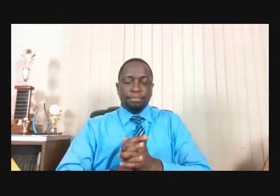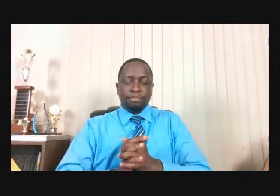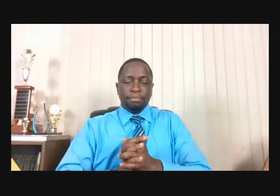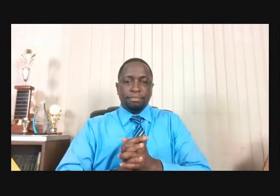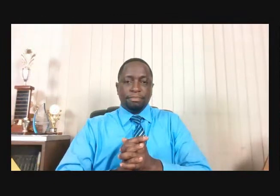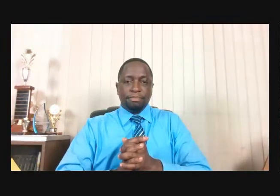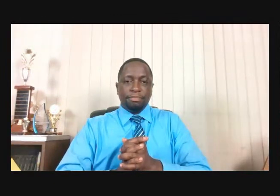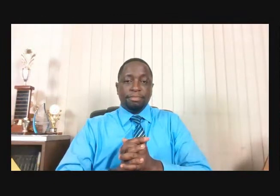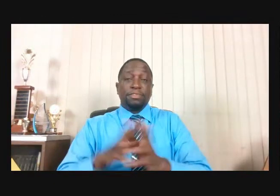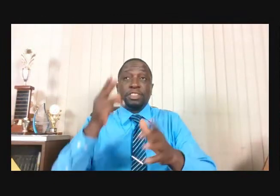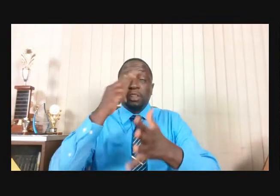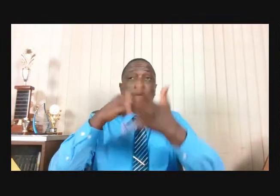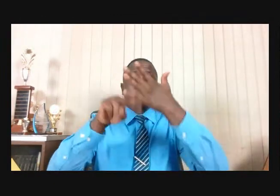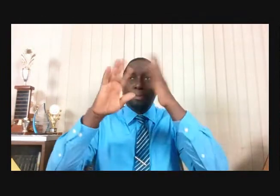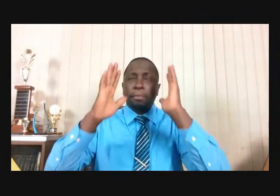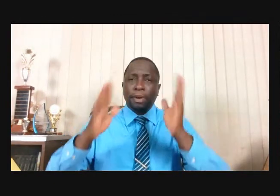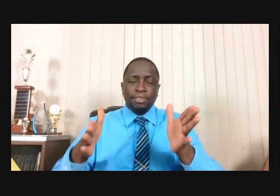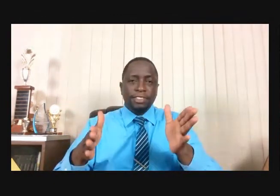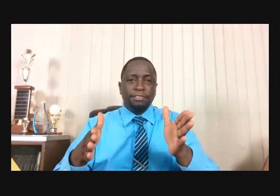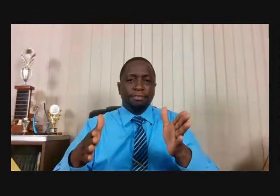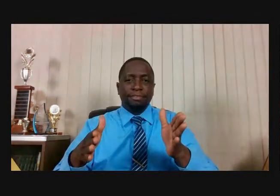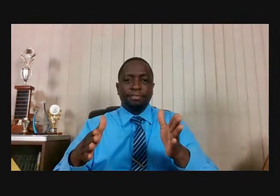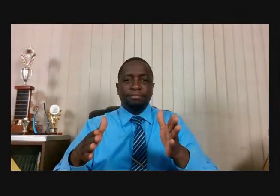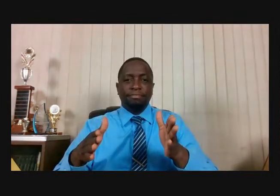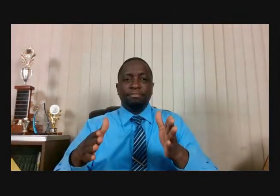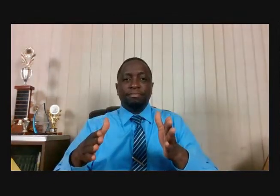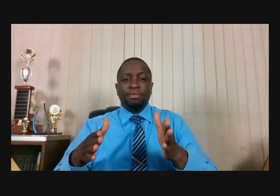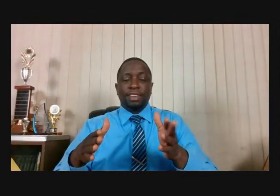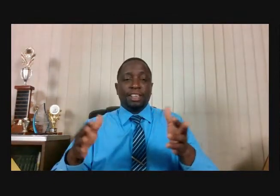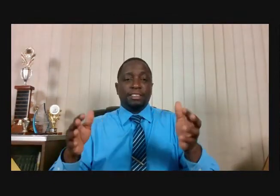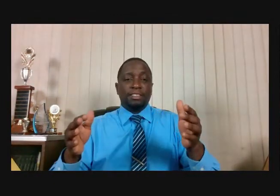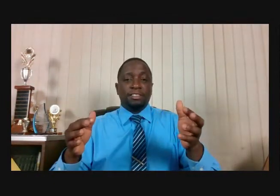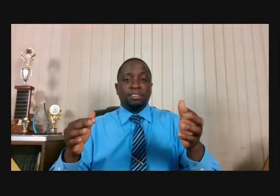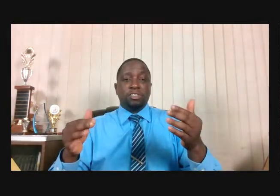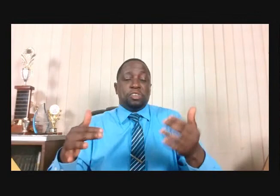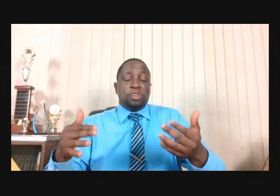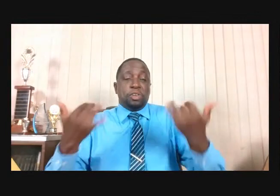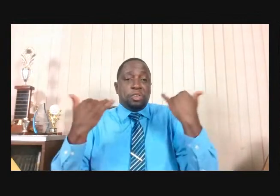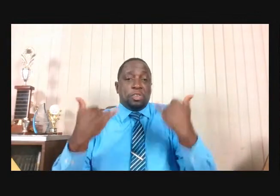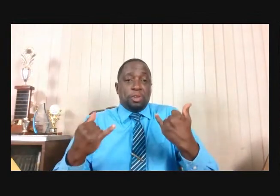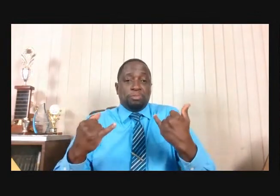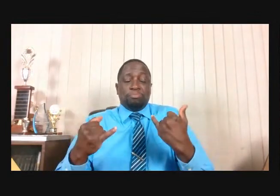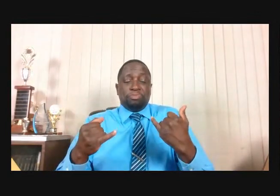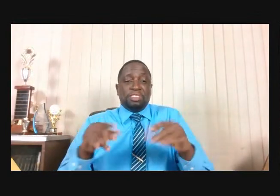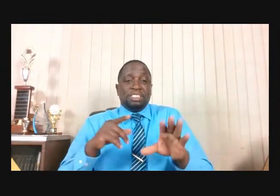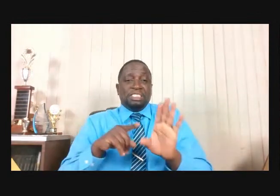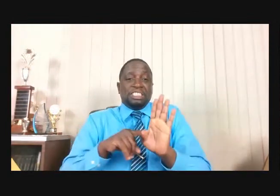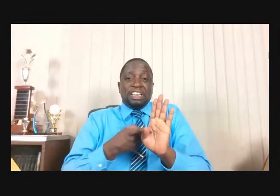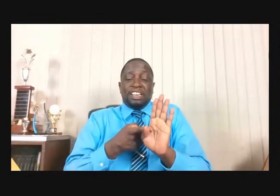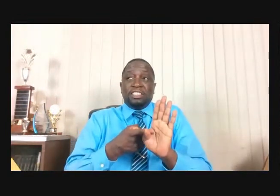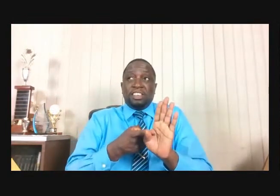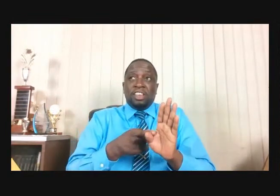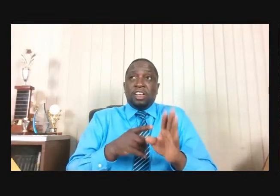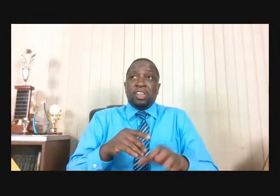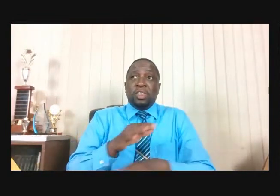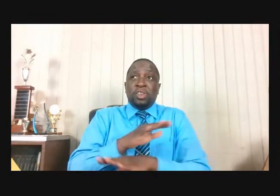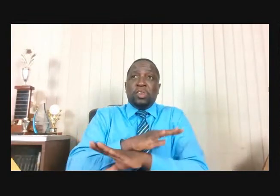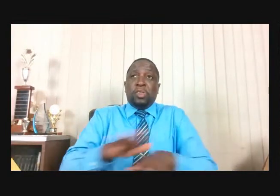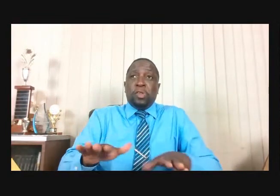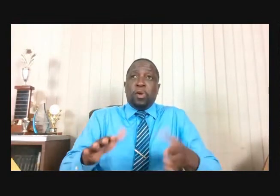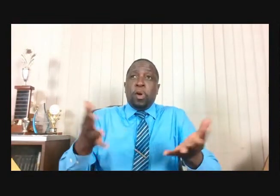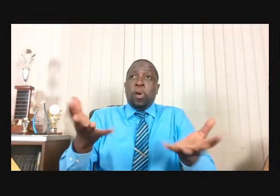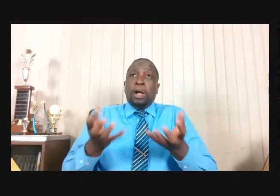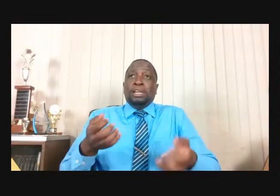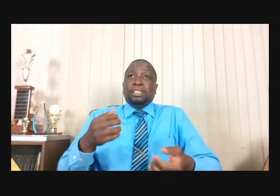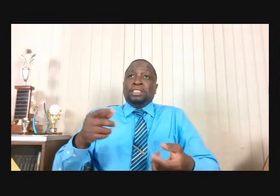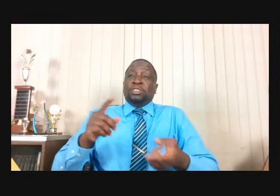Elijah Suffered From Lack Of Appreciation As Well That's A Trigger Point Where We Will Say To Ourself I'm Doing All This